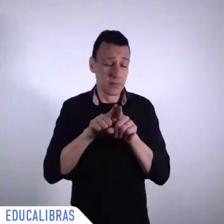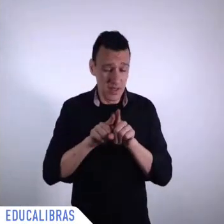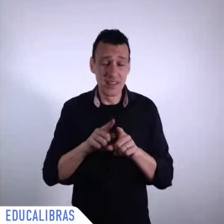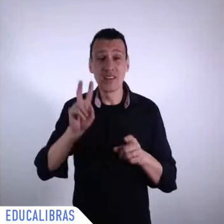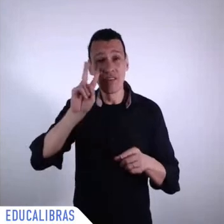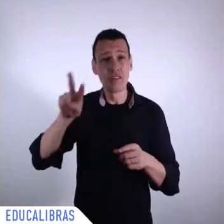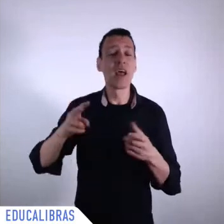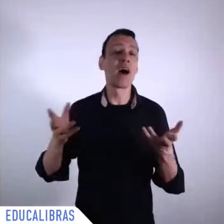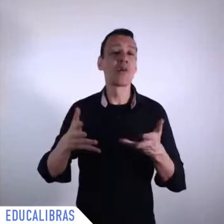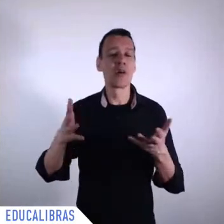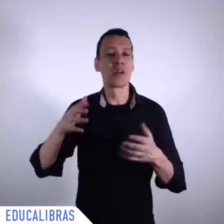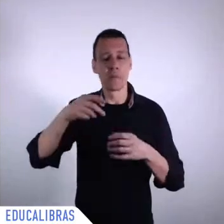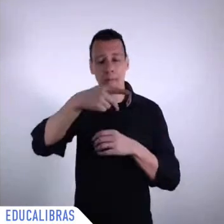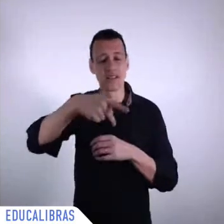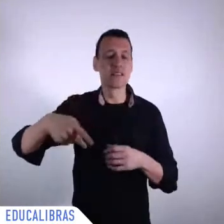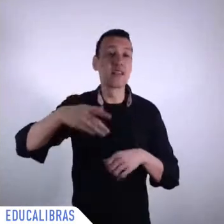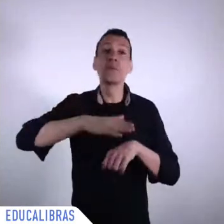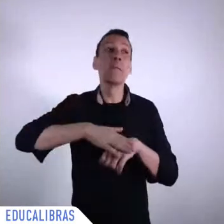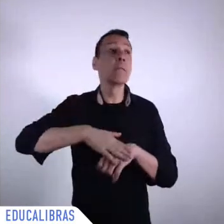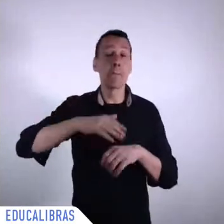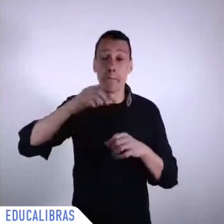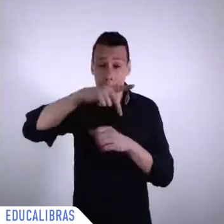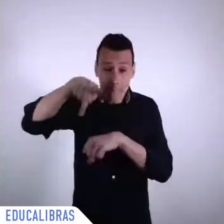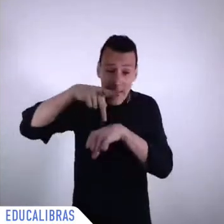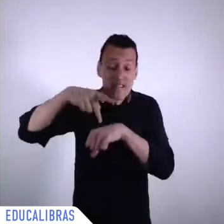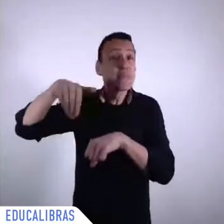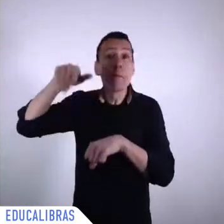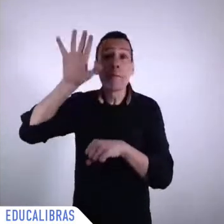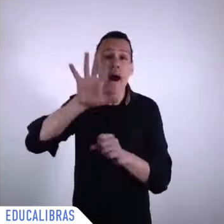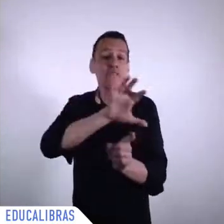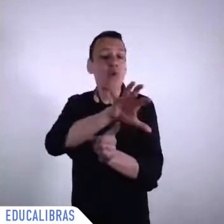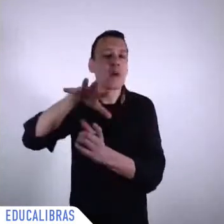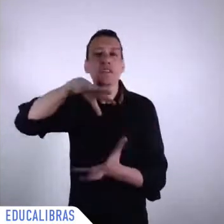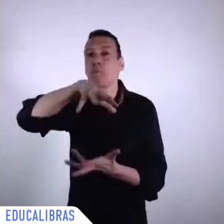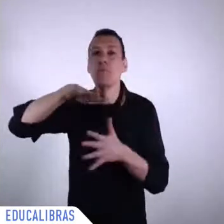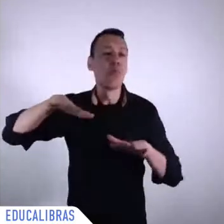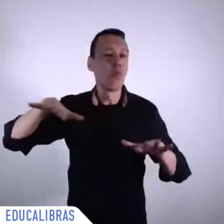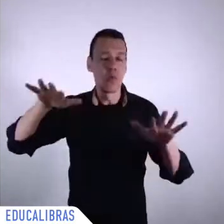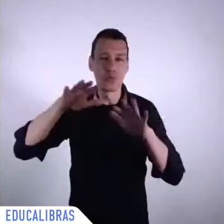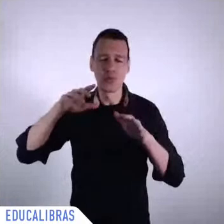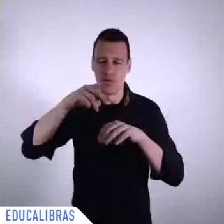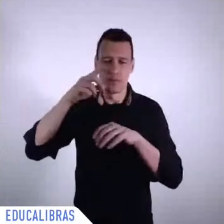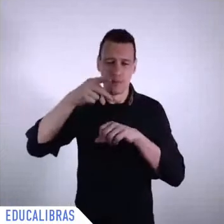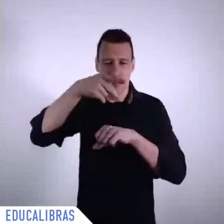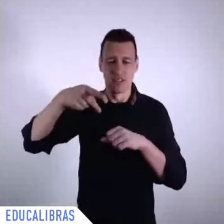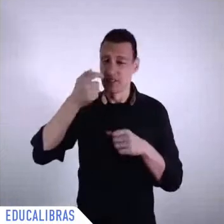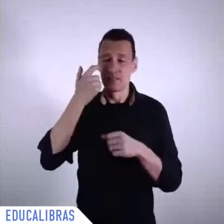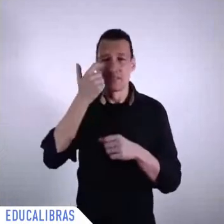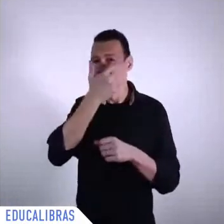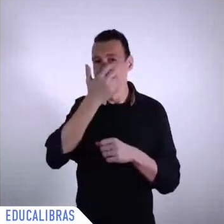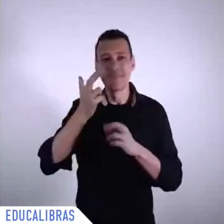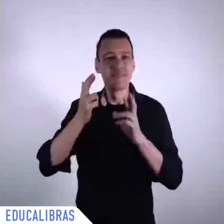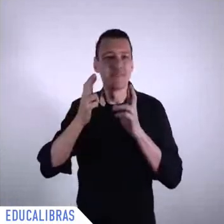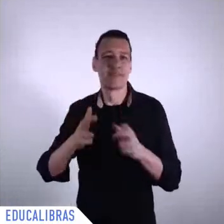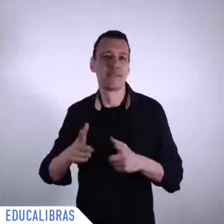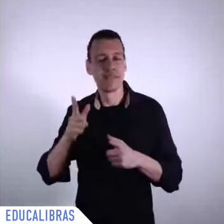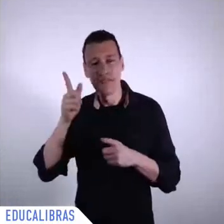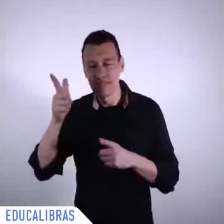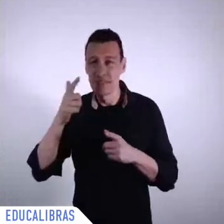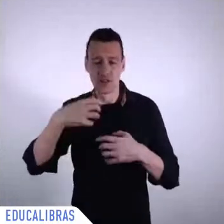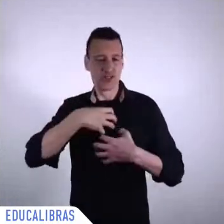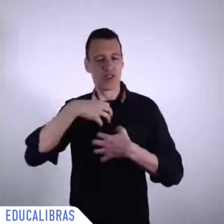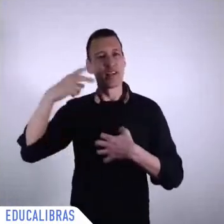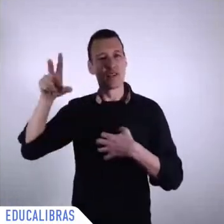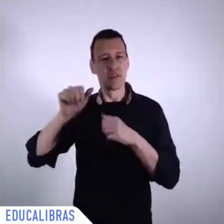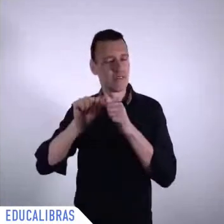So, a question is, before we can move back to see how we can attain these objectives, we have to change the world to